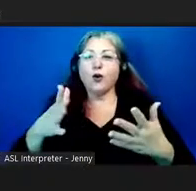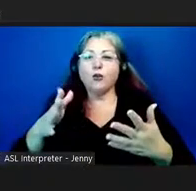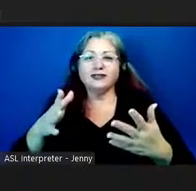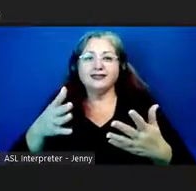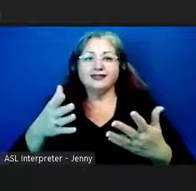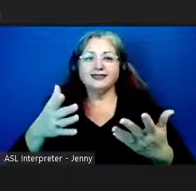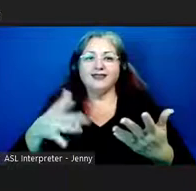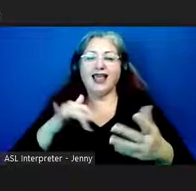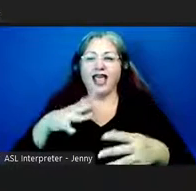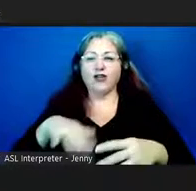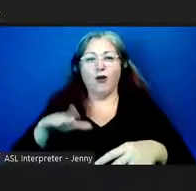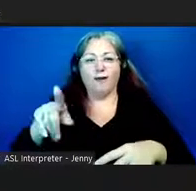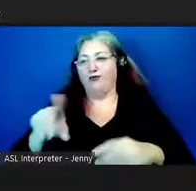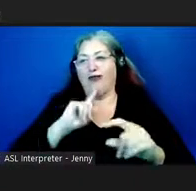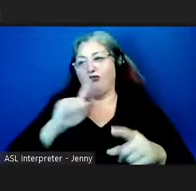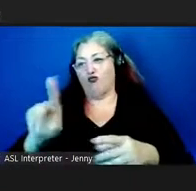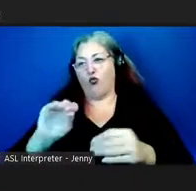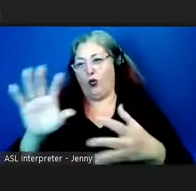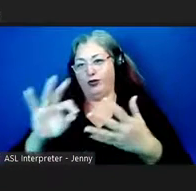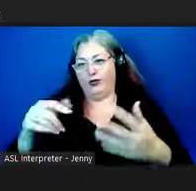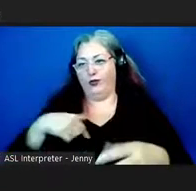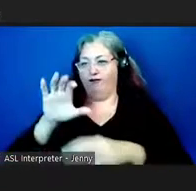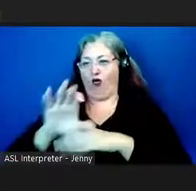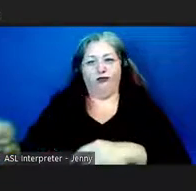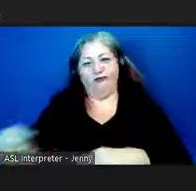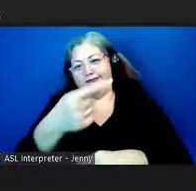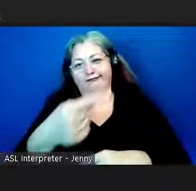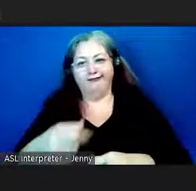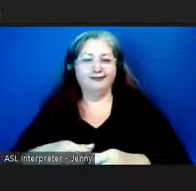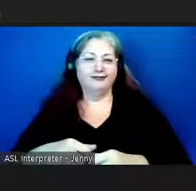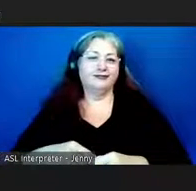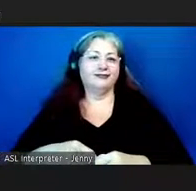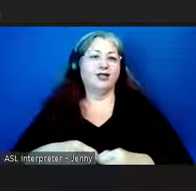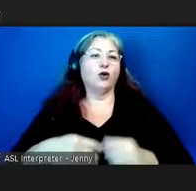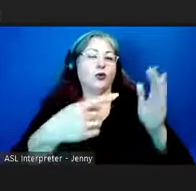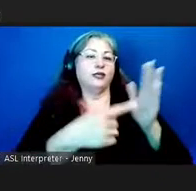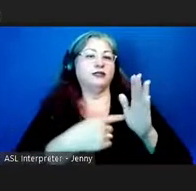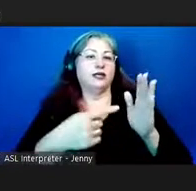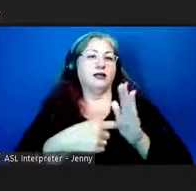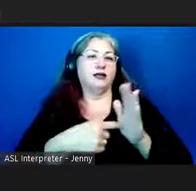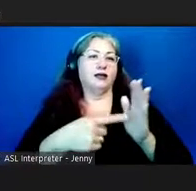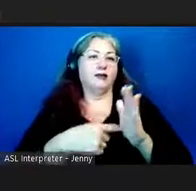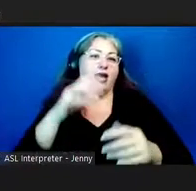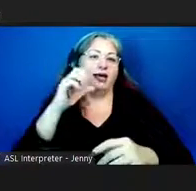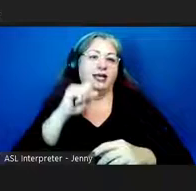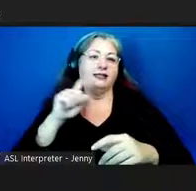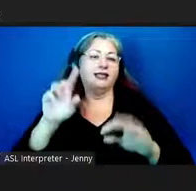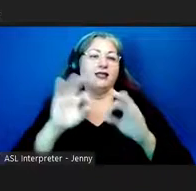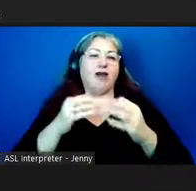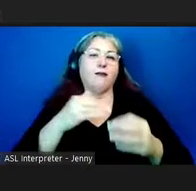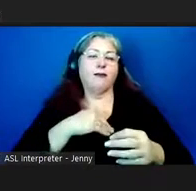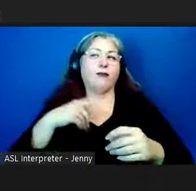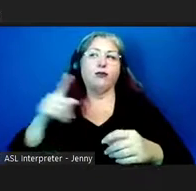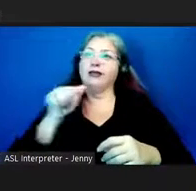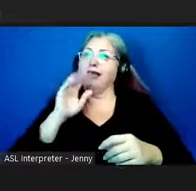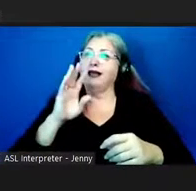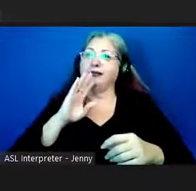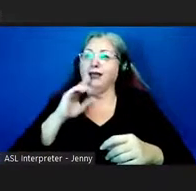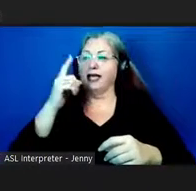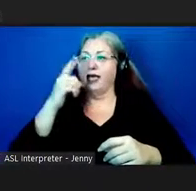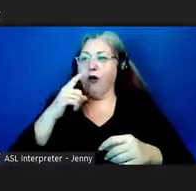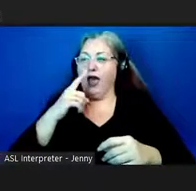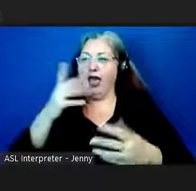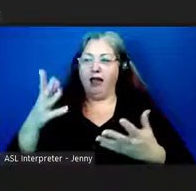she had no choice, know, we just kind of forced her to do it. Yeah. I guess, family members who didn't speak Hawaiian, um,